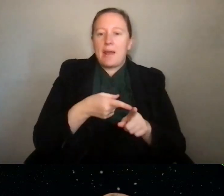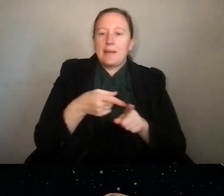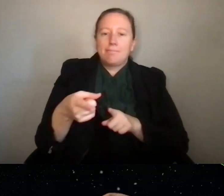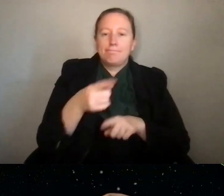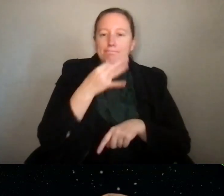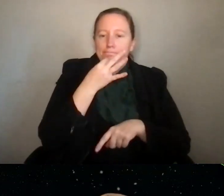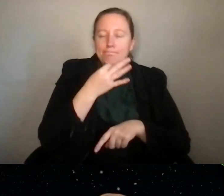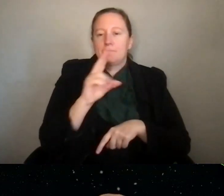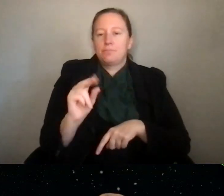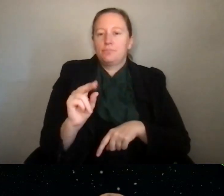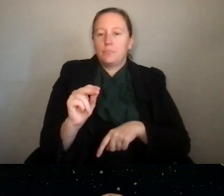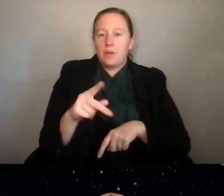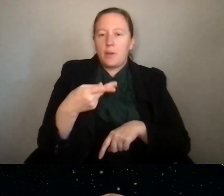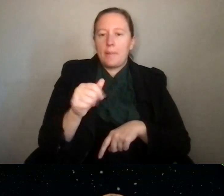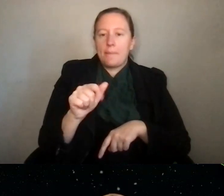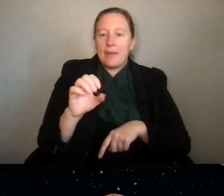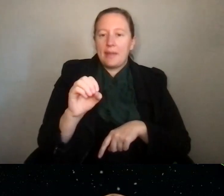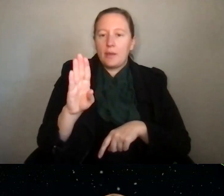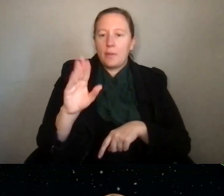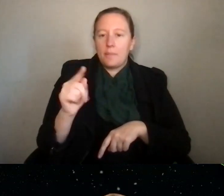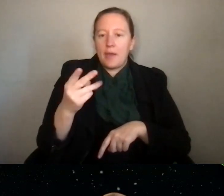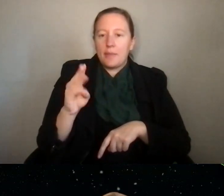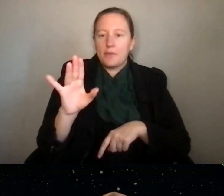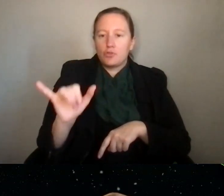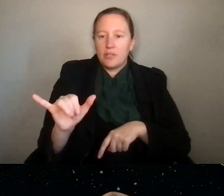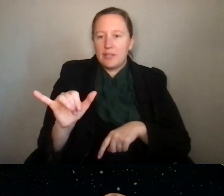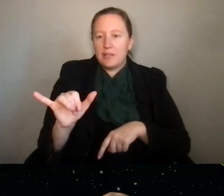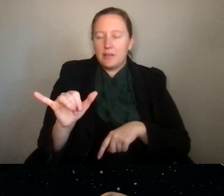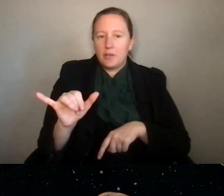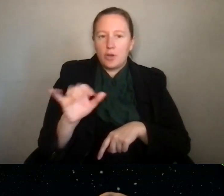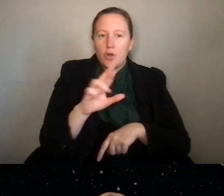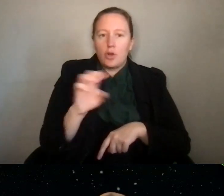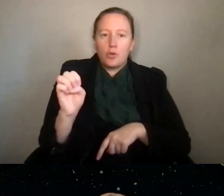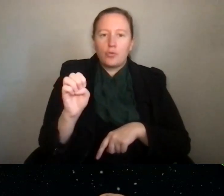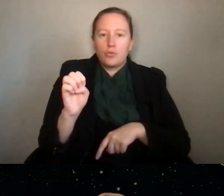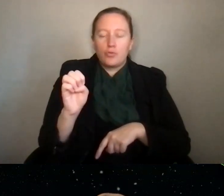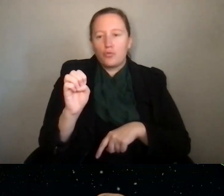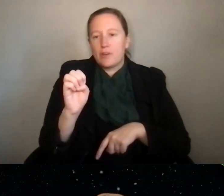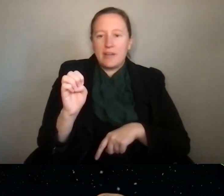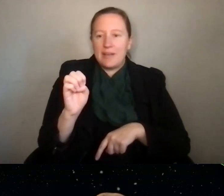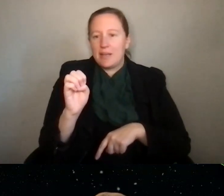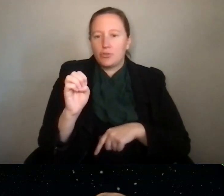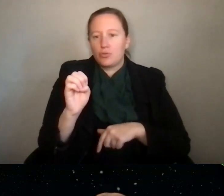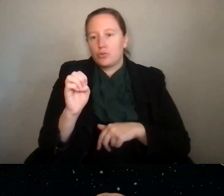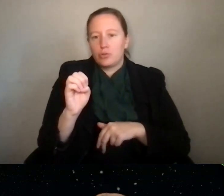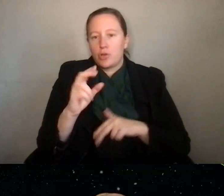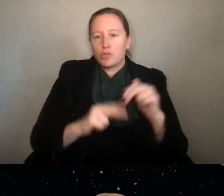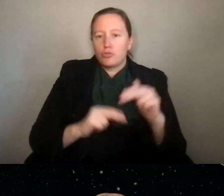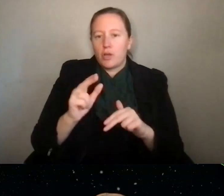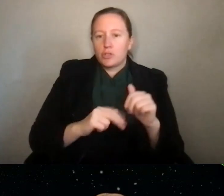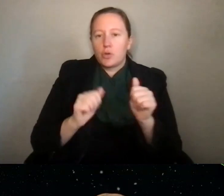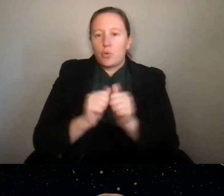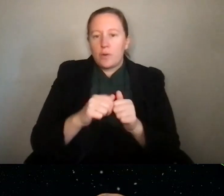expertise, but like paleo bathymetry. I'm sorry. I'm sorry. Reconstruction with